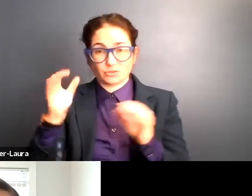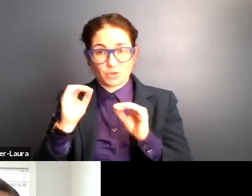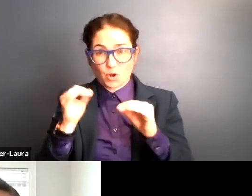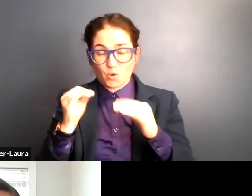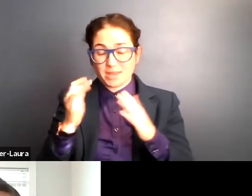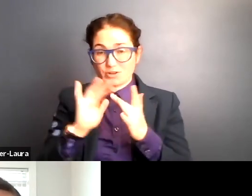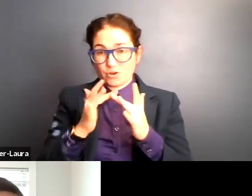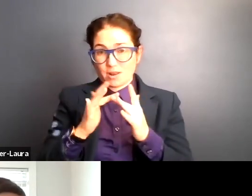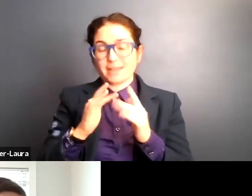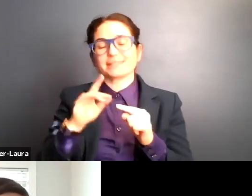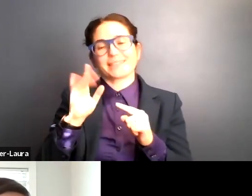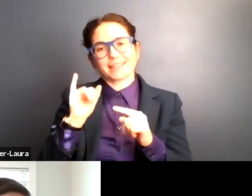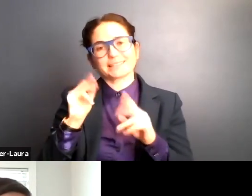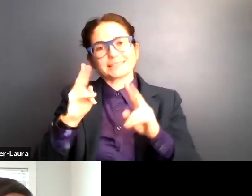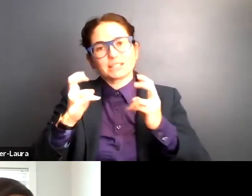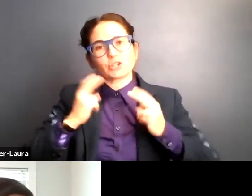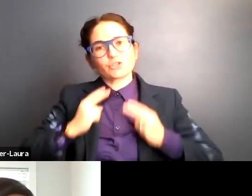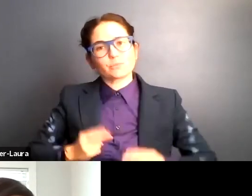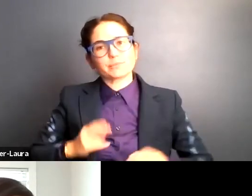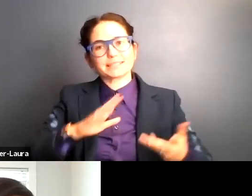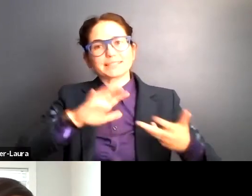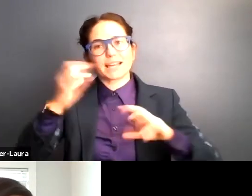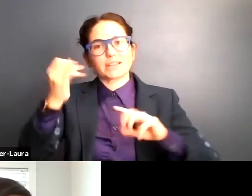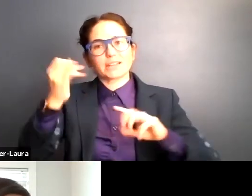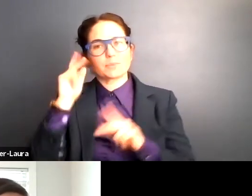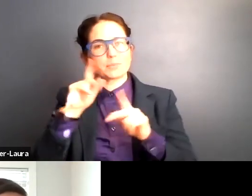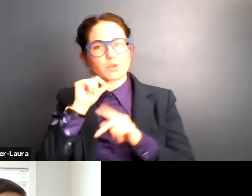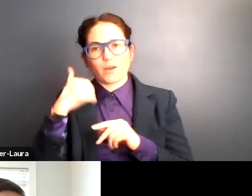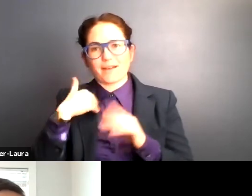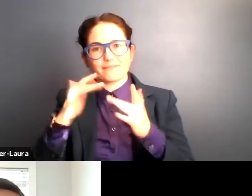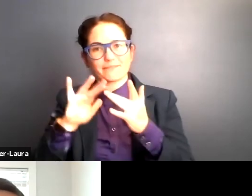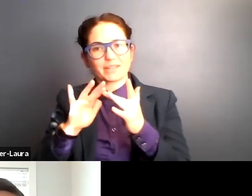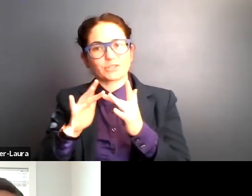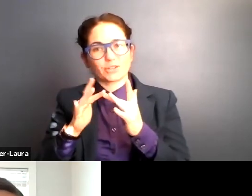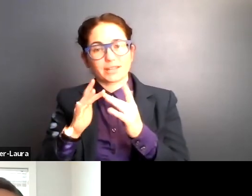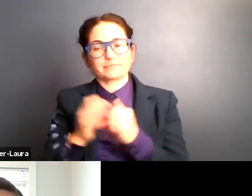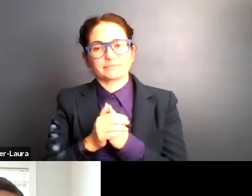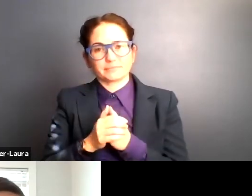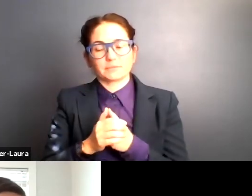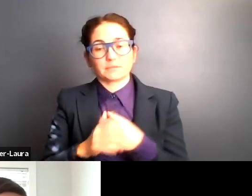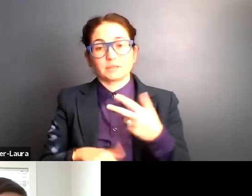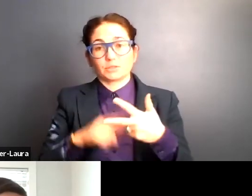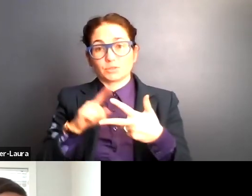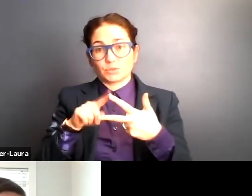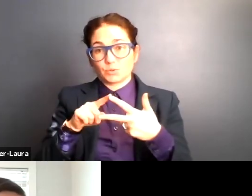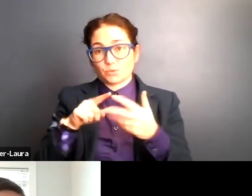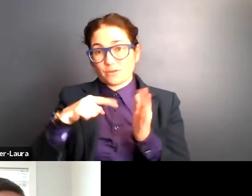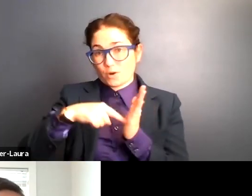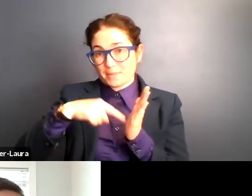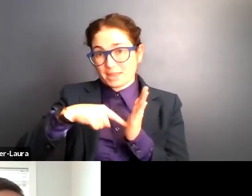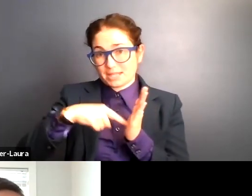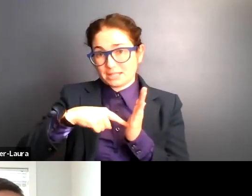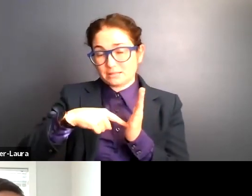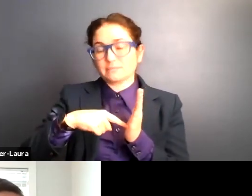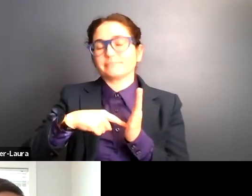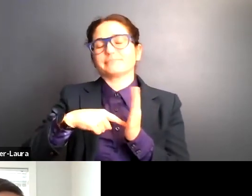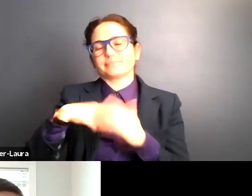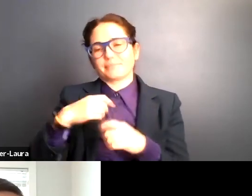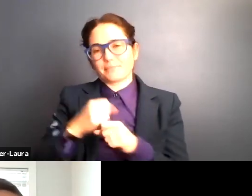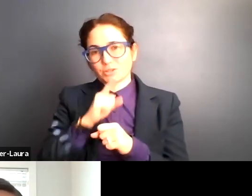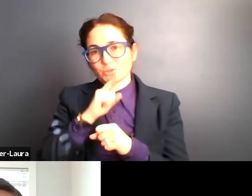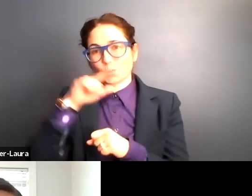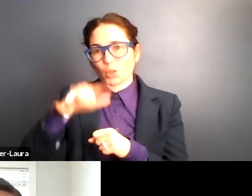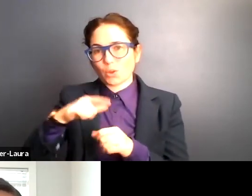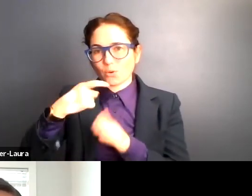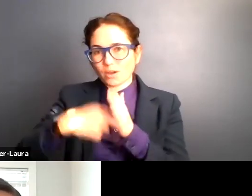a human disaster when people do not have internet access. Um, number two, affordability. We need to make sure that low cost